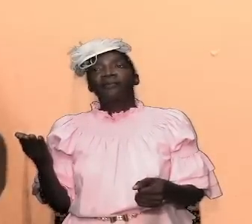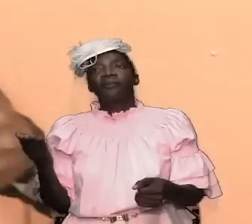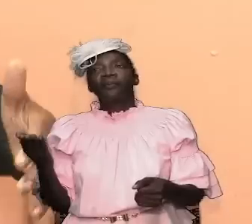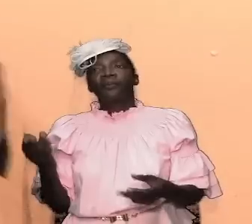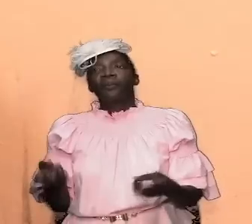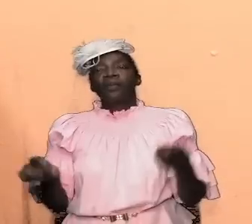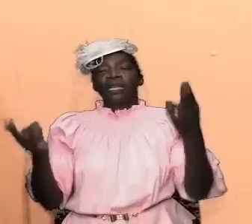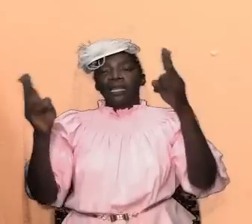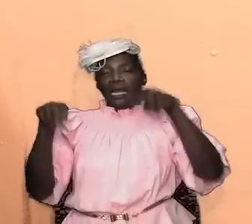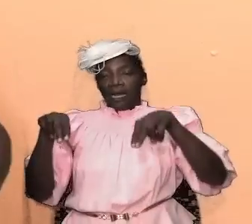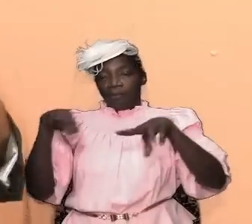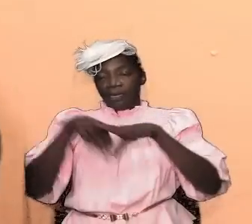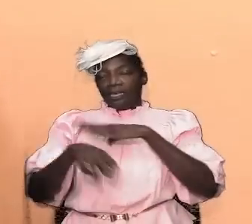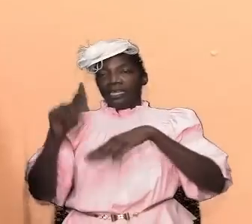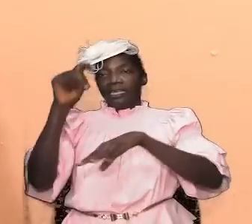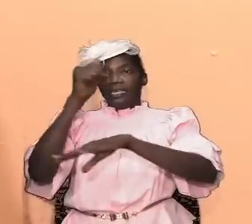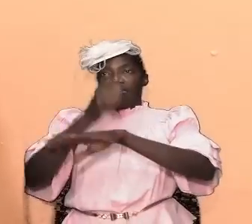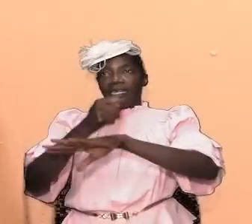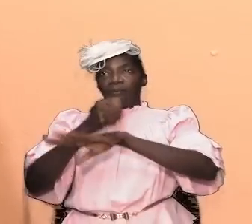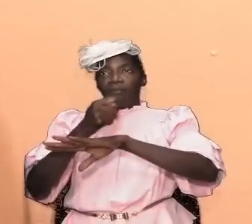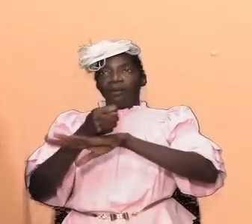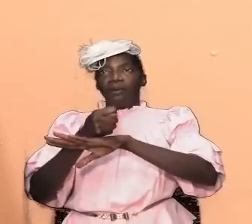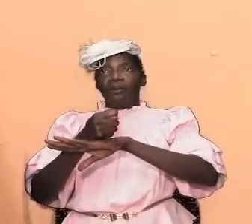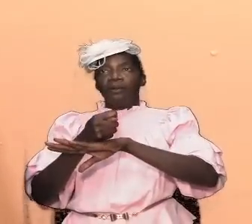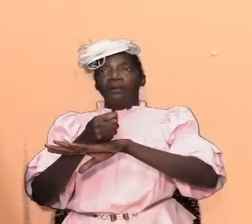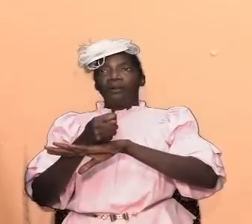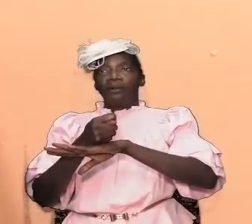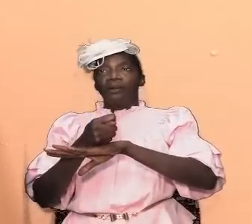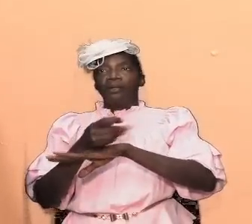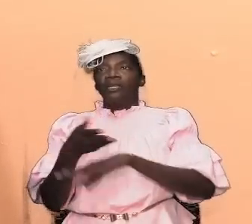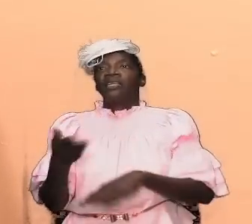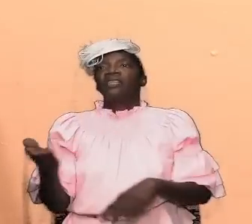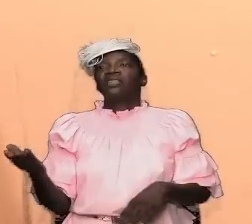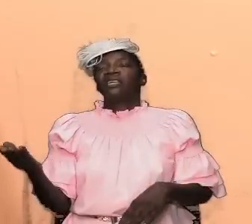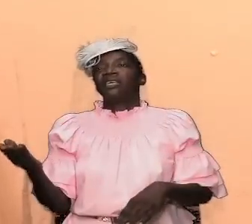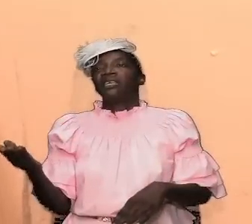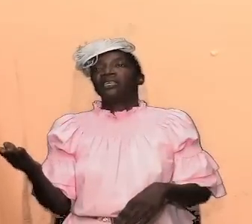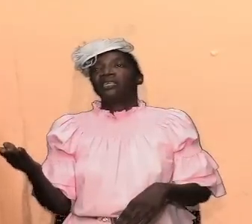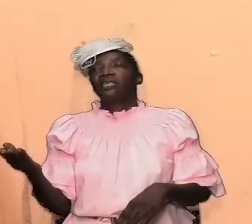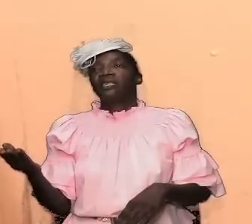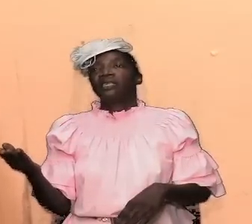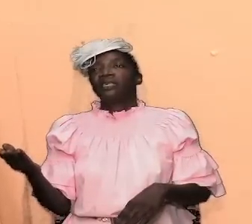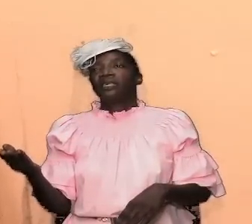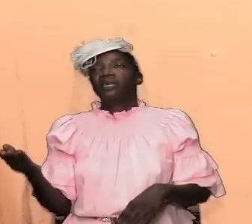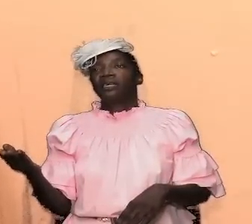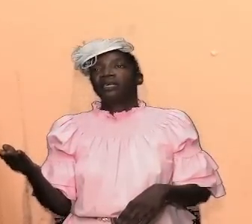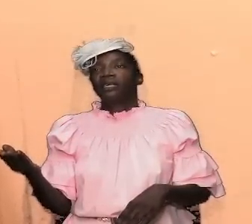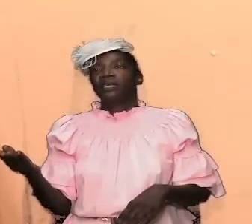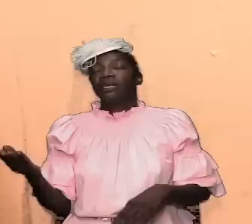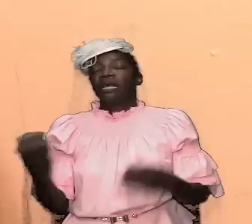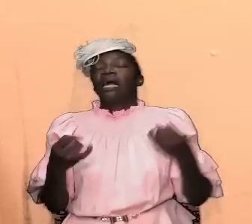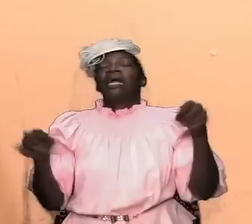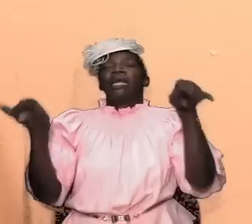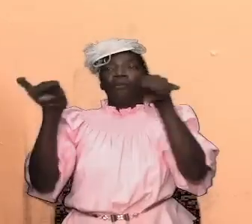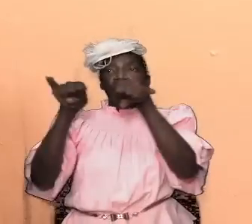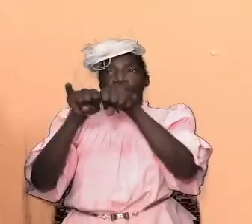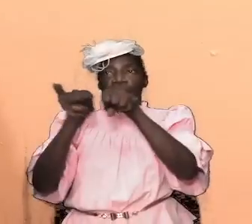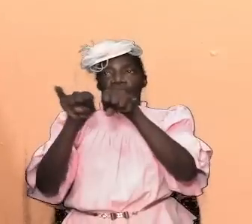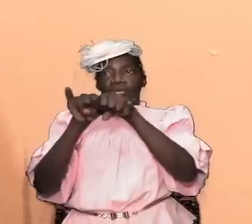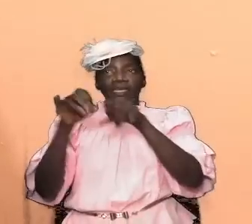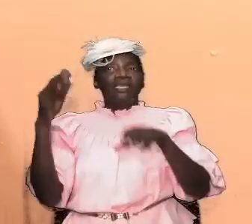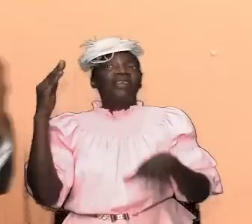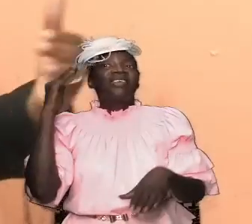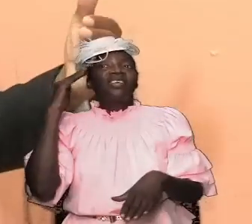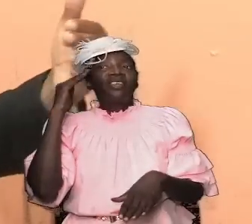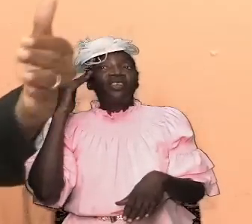happened within the temple confines were things that were of utmost importance they